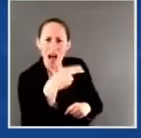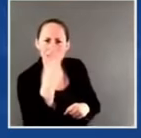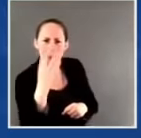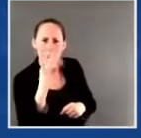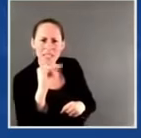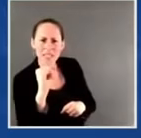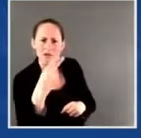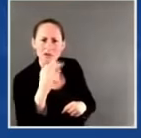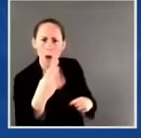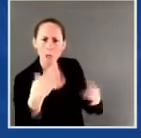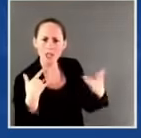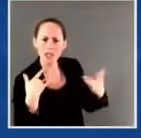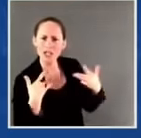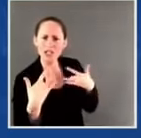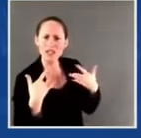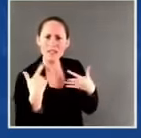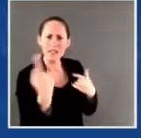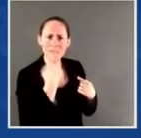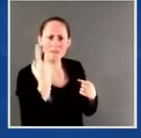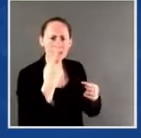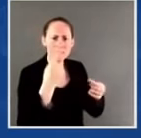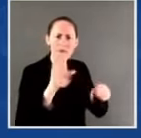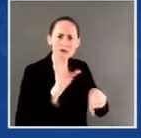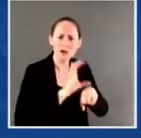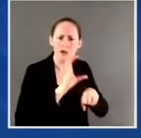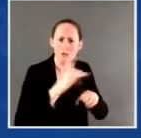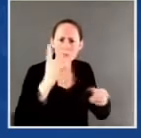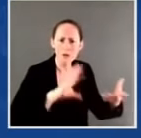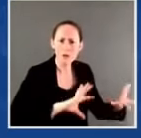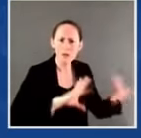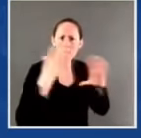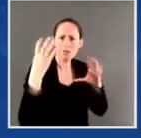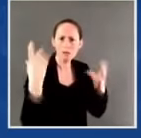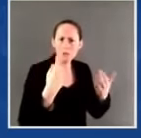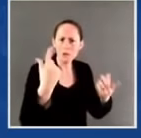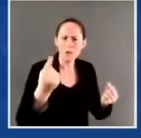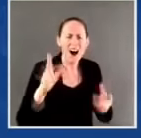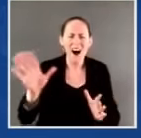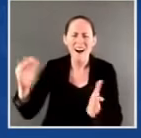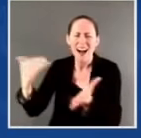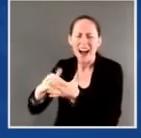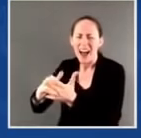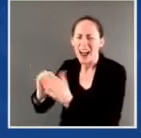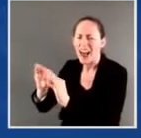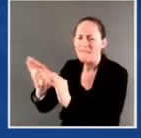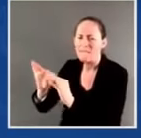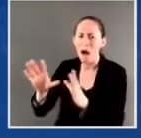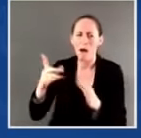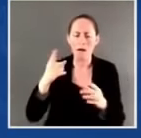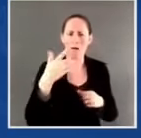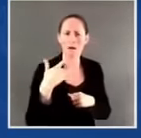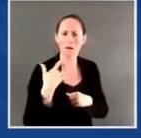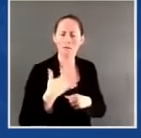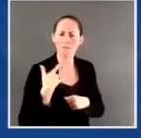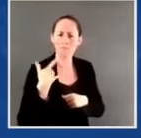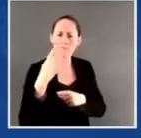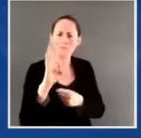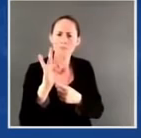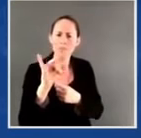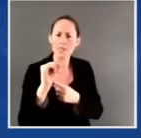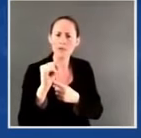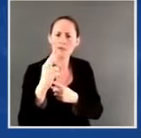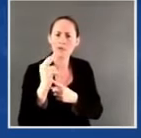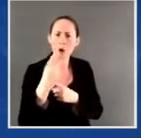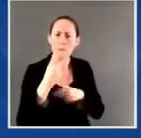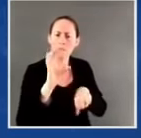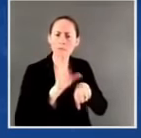Catholic Church, and are you concerned about this action? Say again? The Catholic bishops are moving on this resolution that would prevent